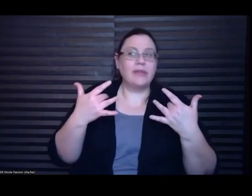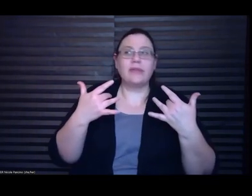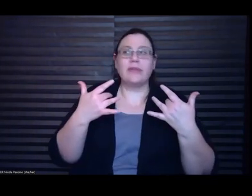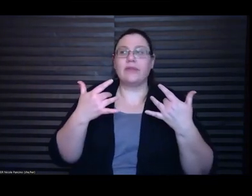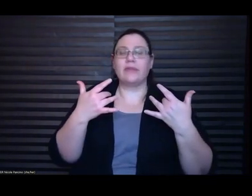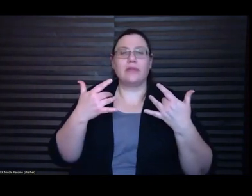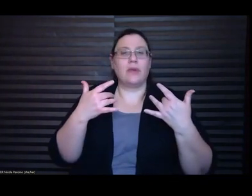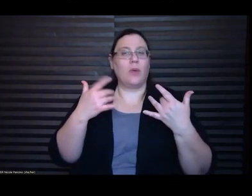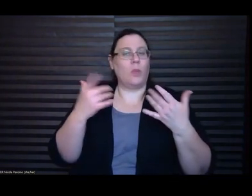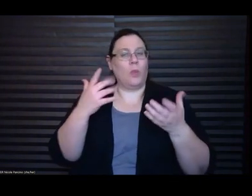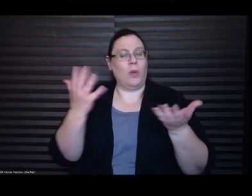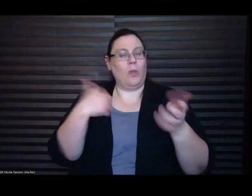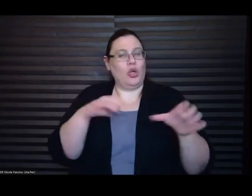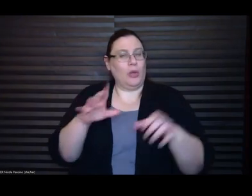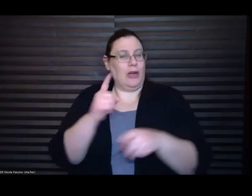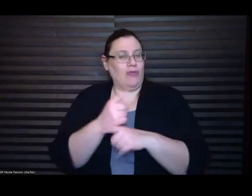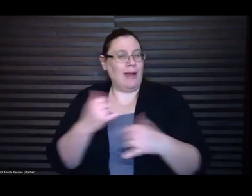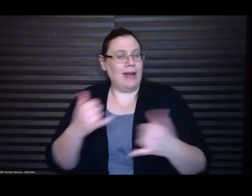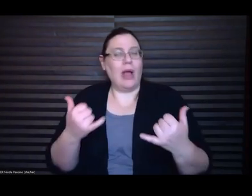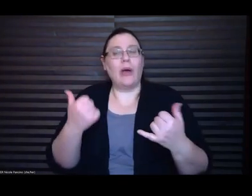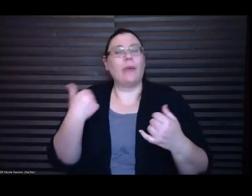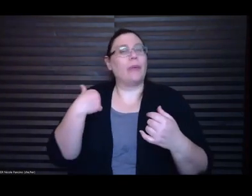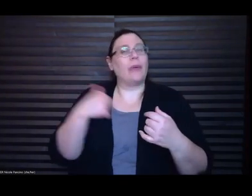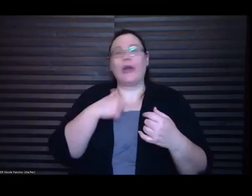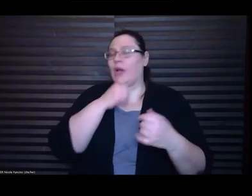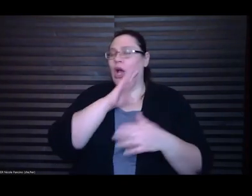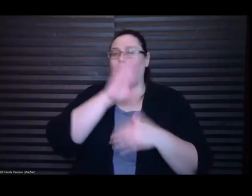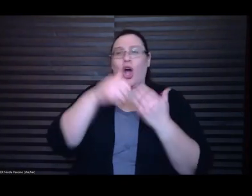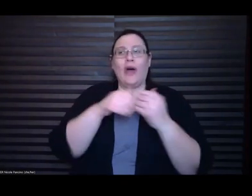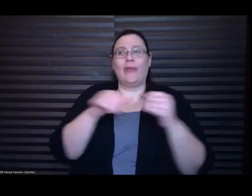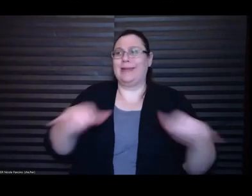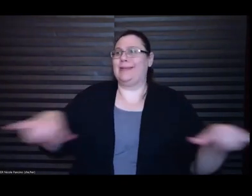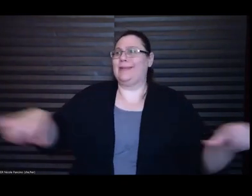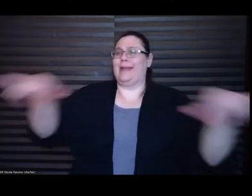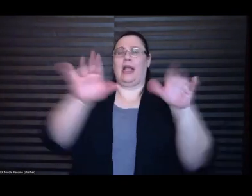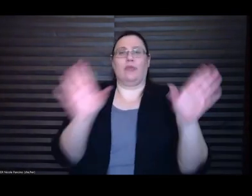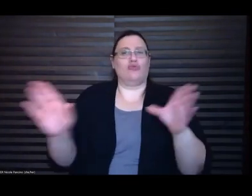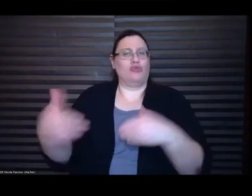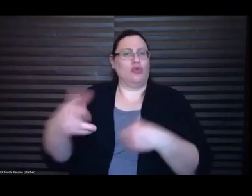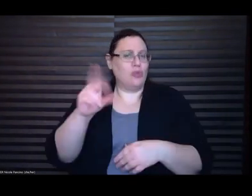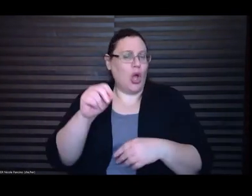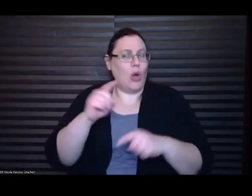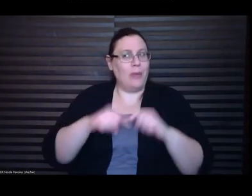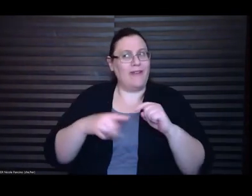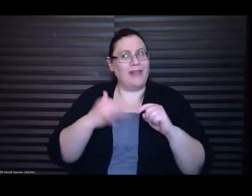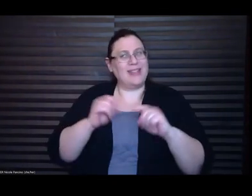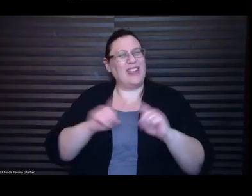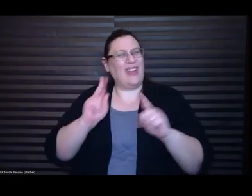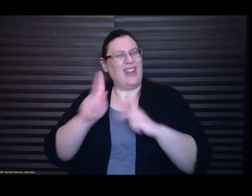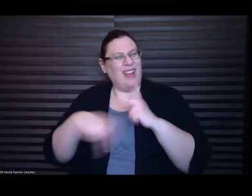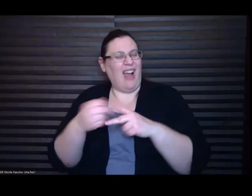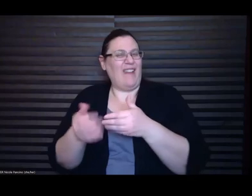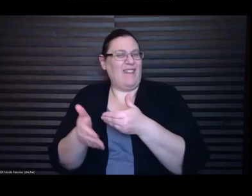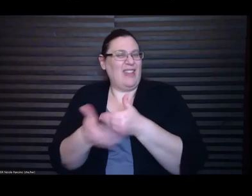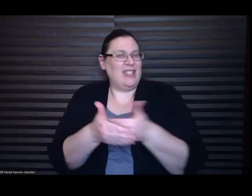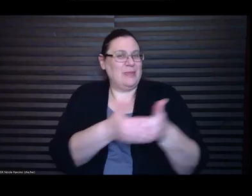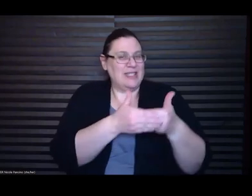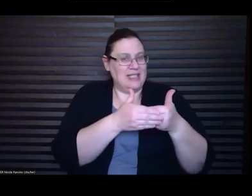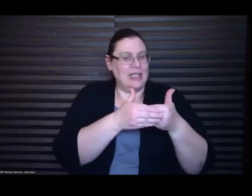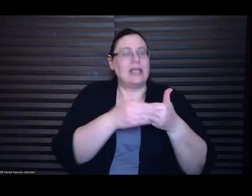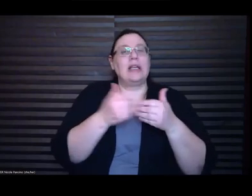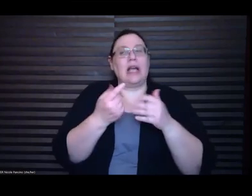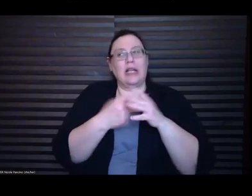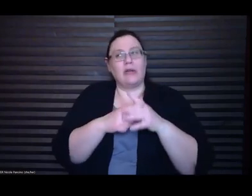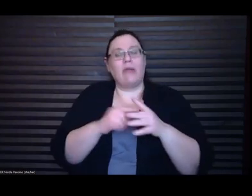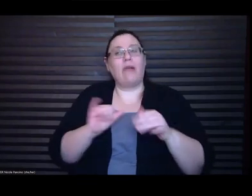together but there is that does feel like a different kind of intimacy that I began to appreciate um and though the tricky